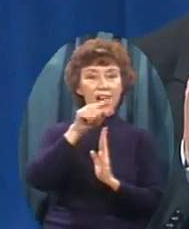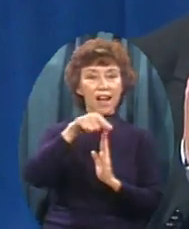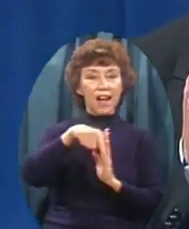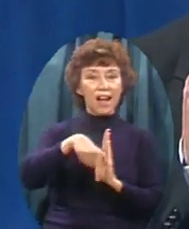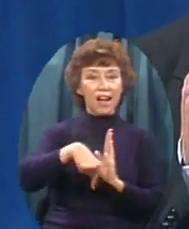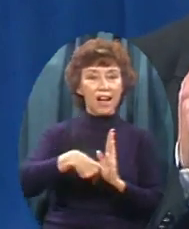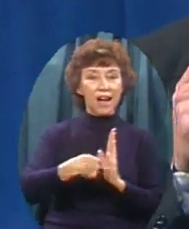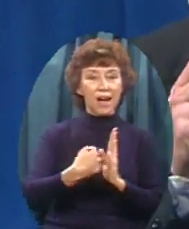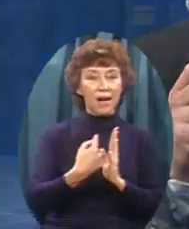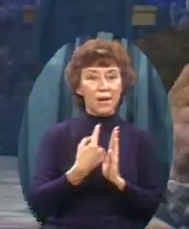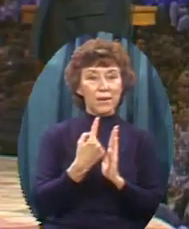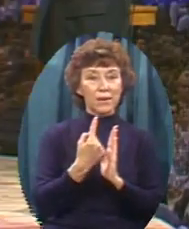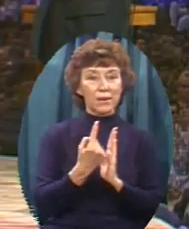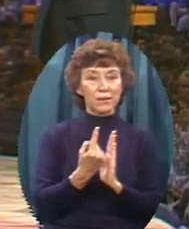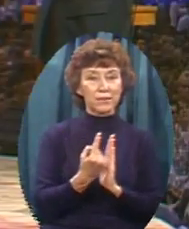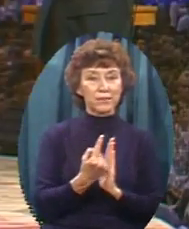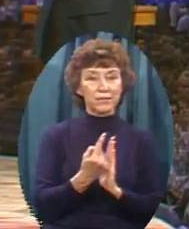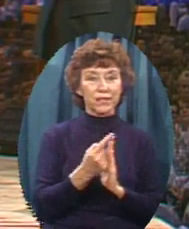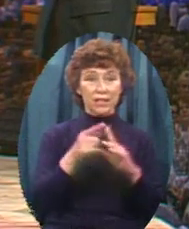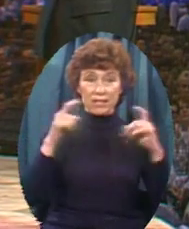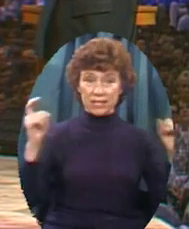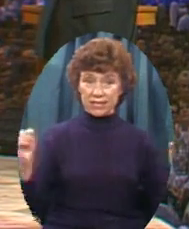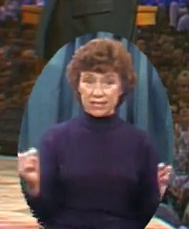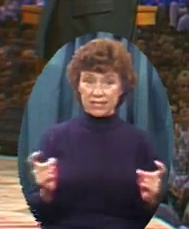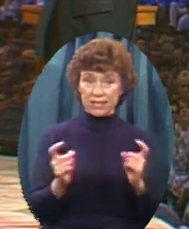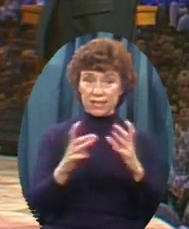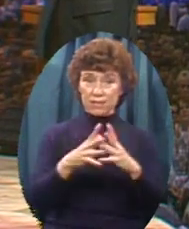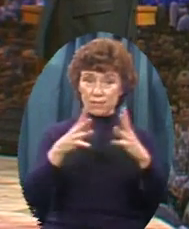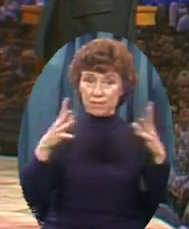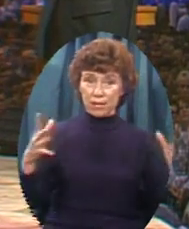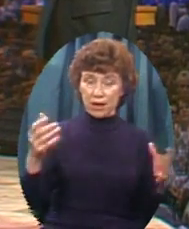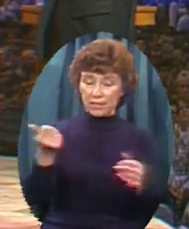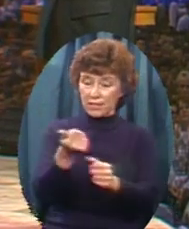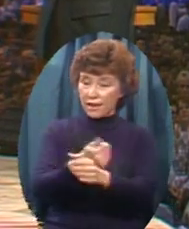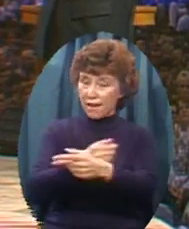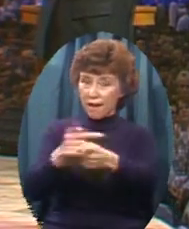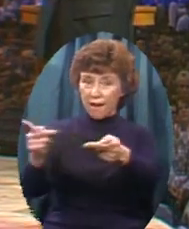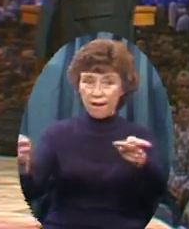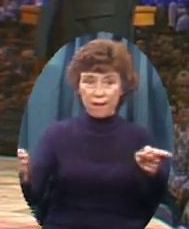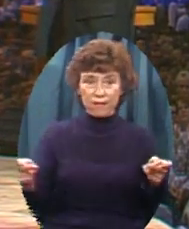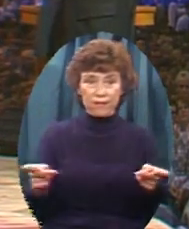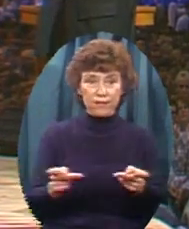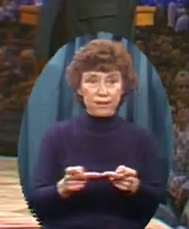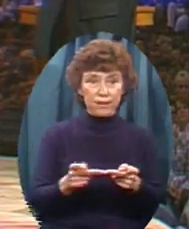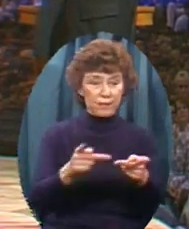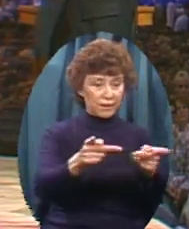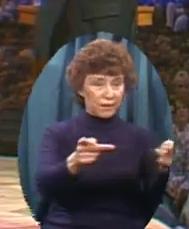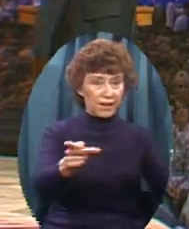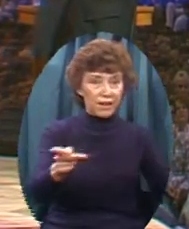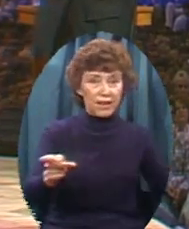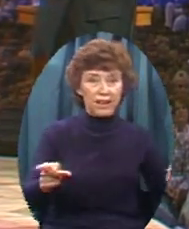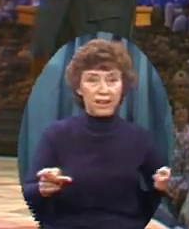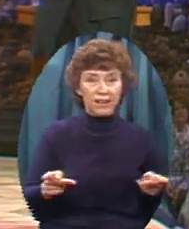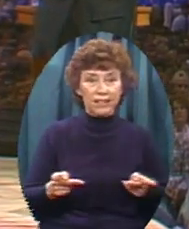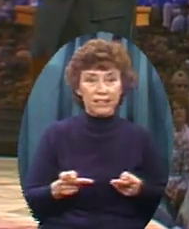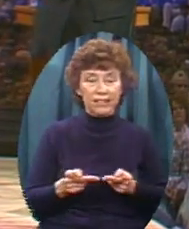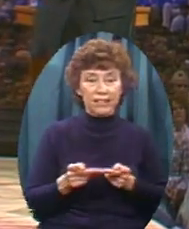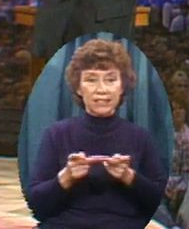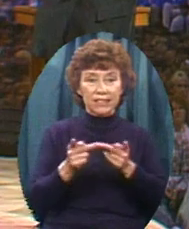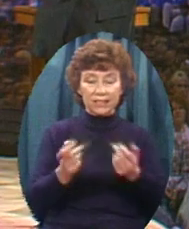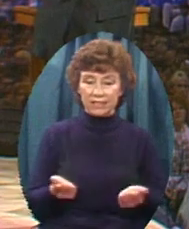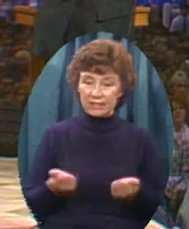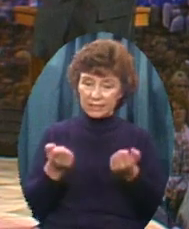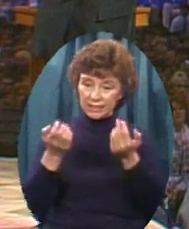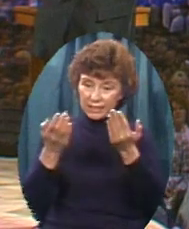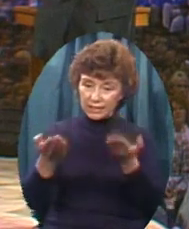Sin abounds On every hand Bringing death